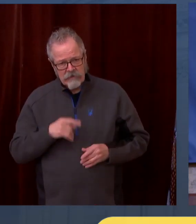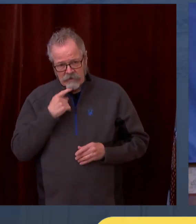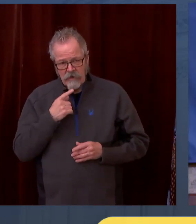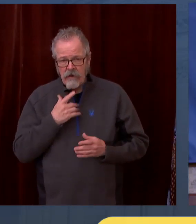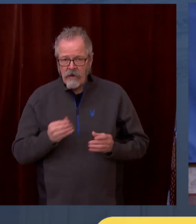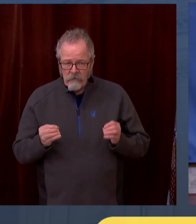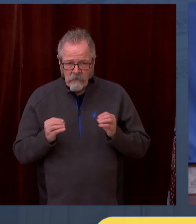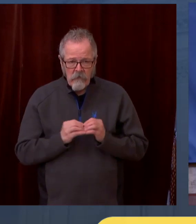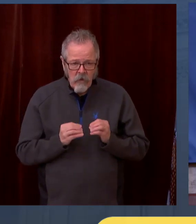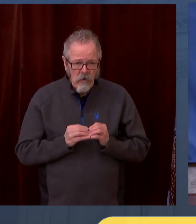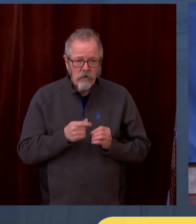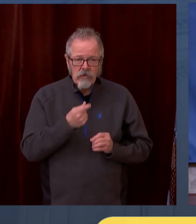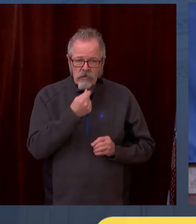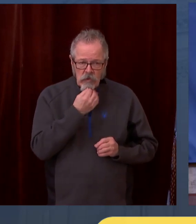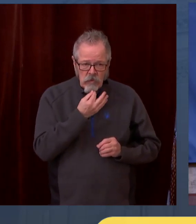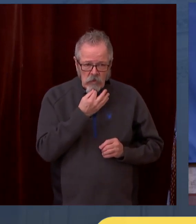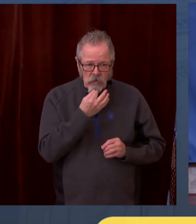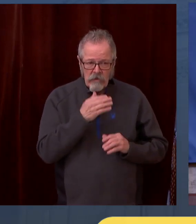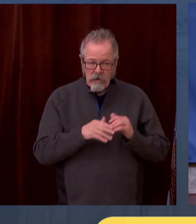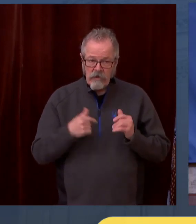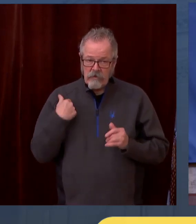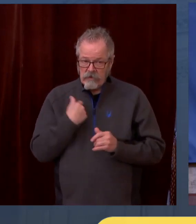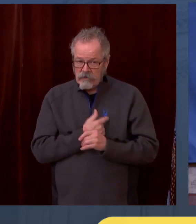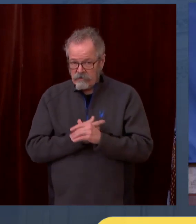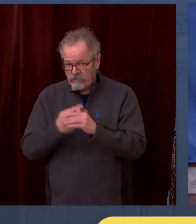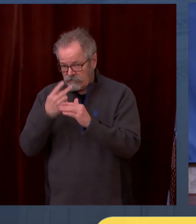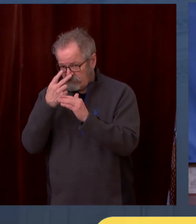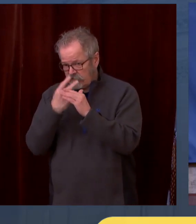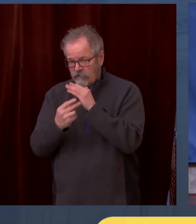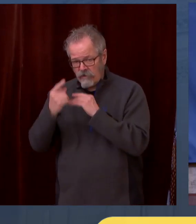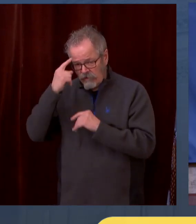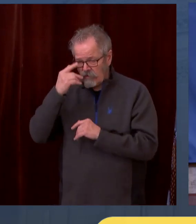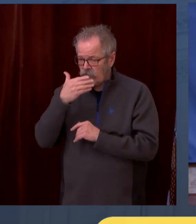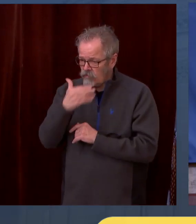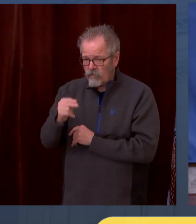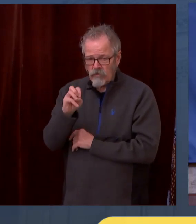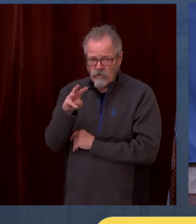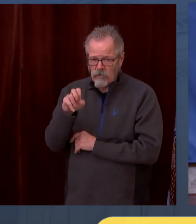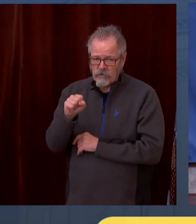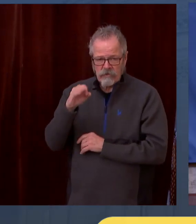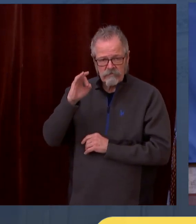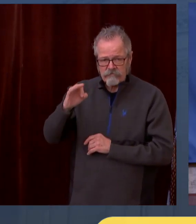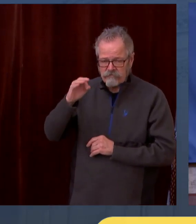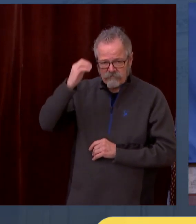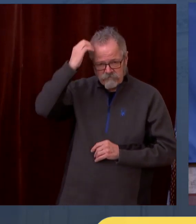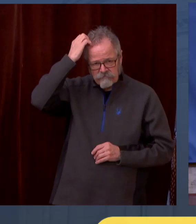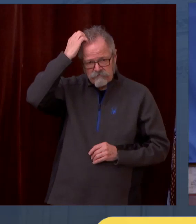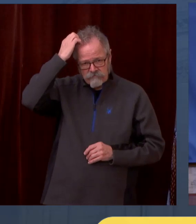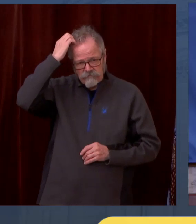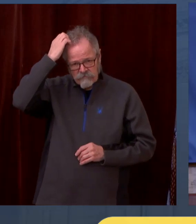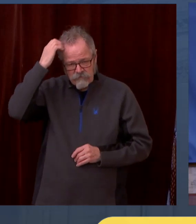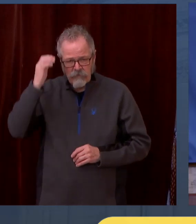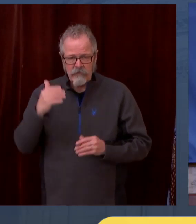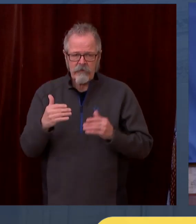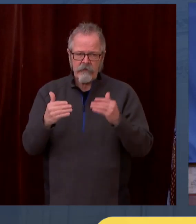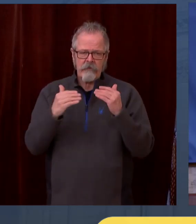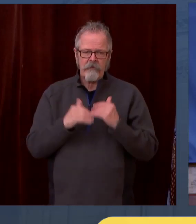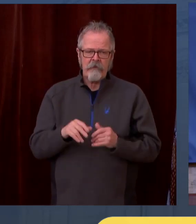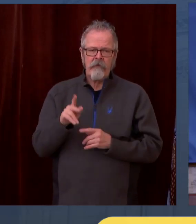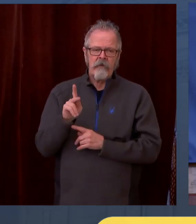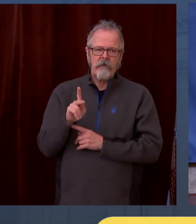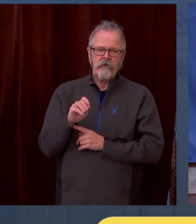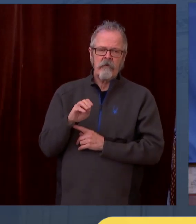All right. Up next, we'll go to Keith Eldridge with COM04. Go ahead, Keith. I remember phase three starts Monday.